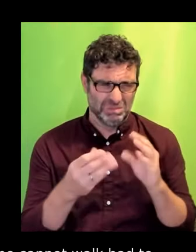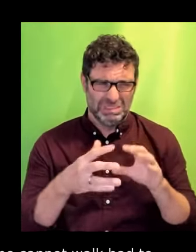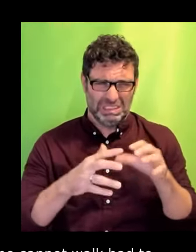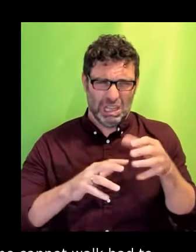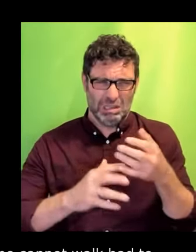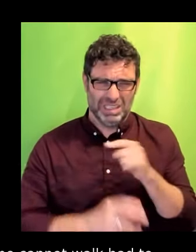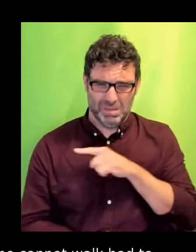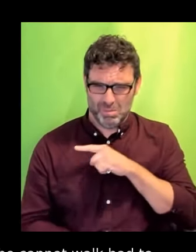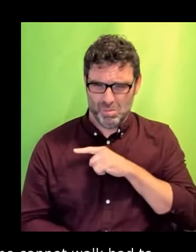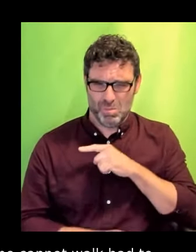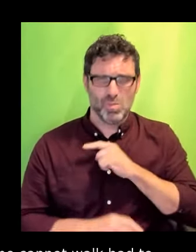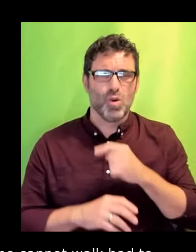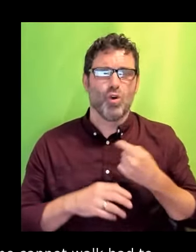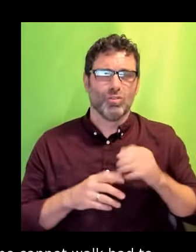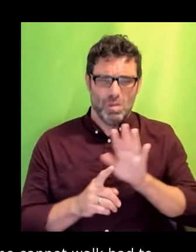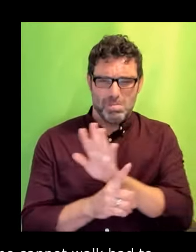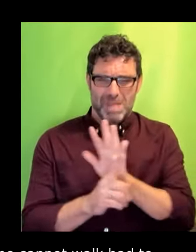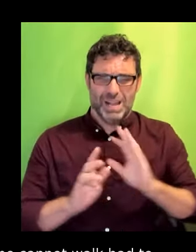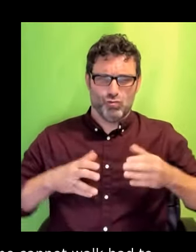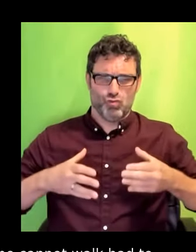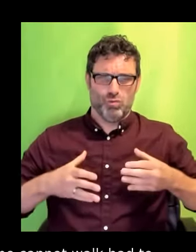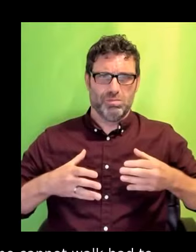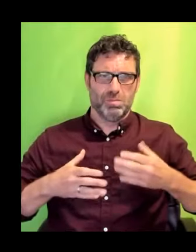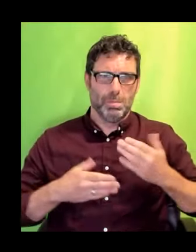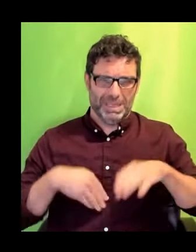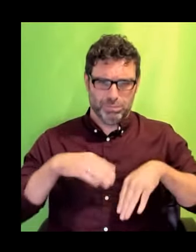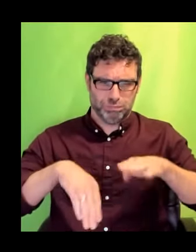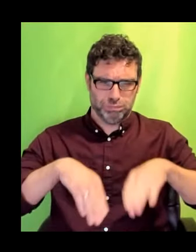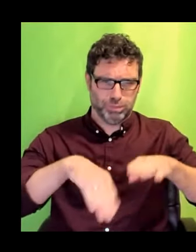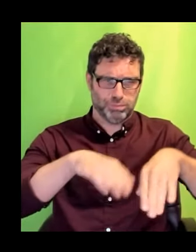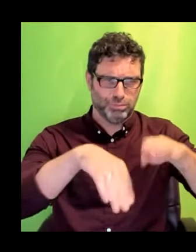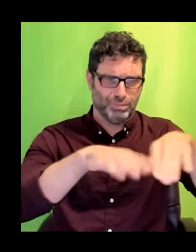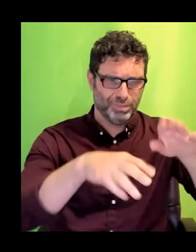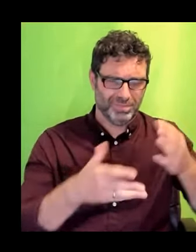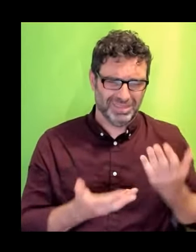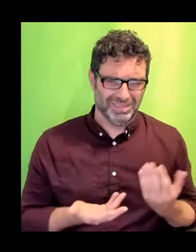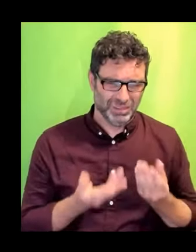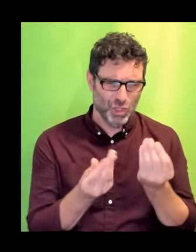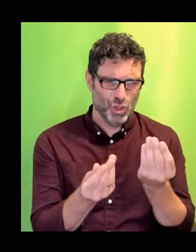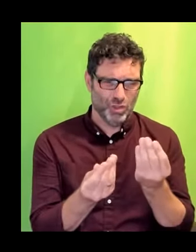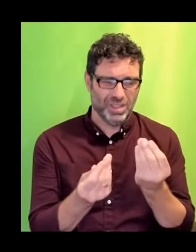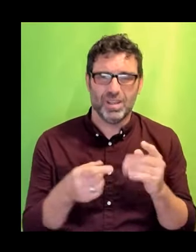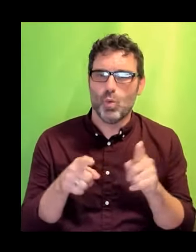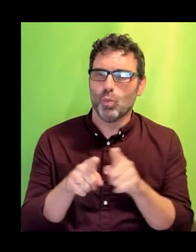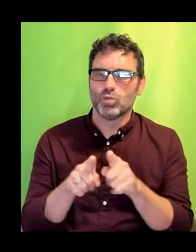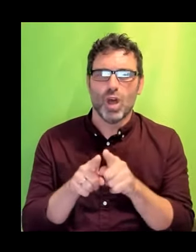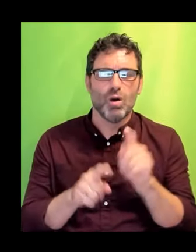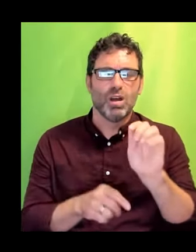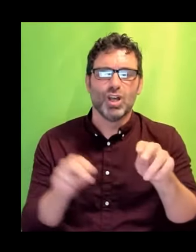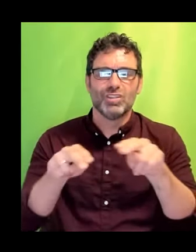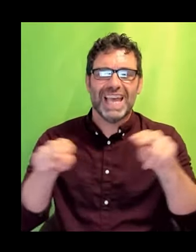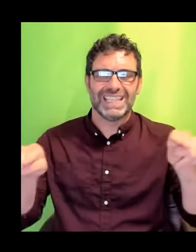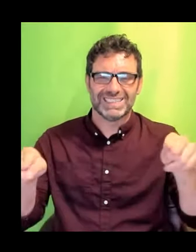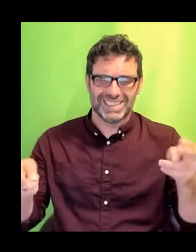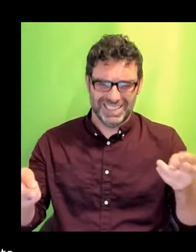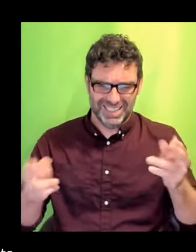When at her desk she had to sit on a box of printer paper so that she could reach. All the while her electric wheelchair was outside getting soaked by